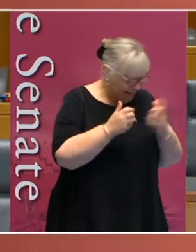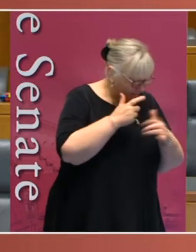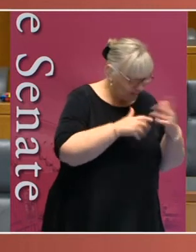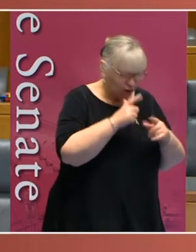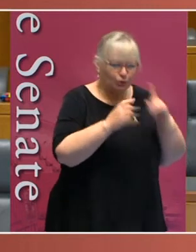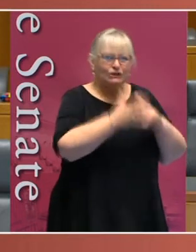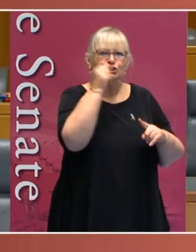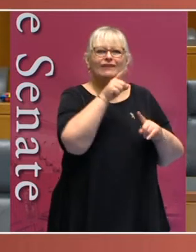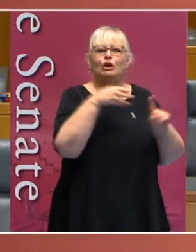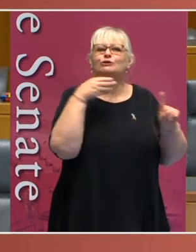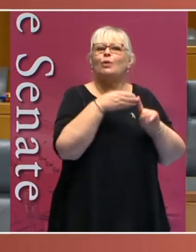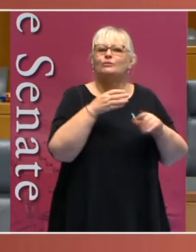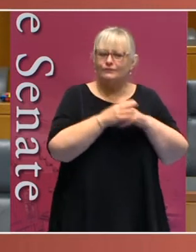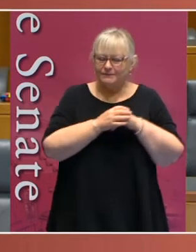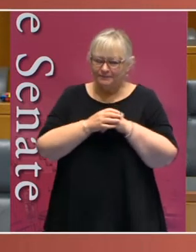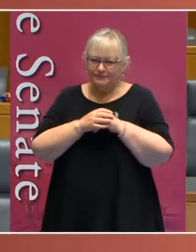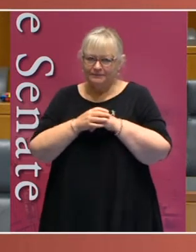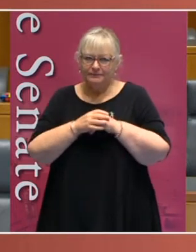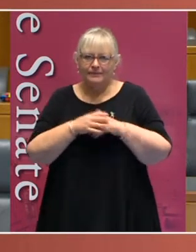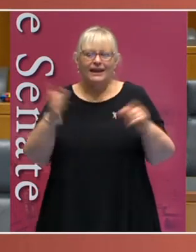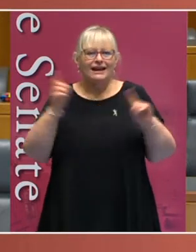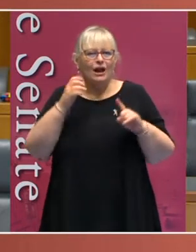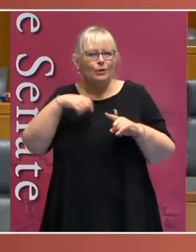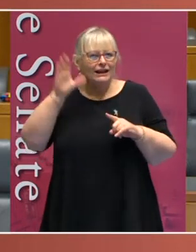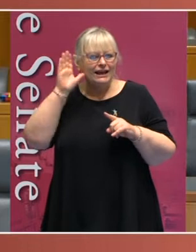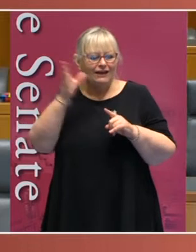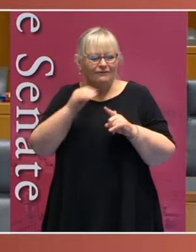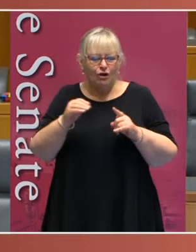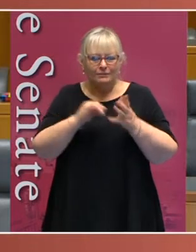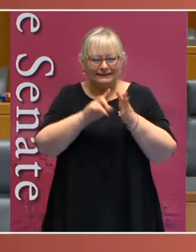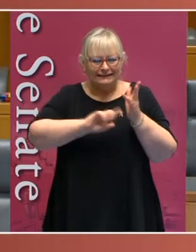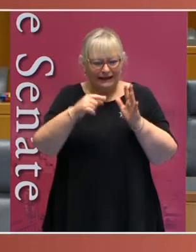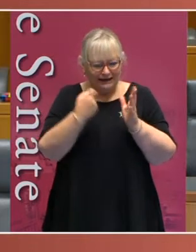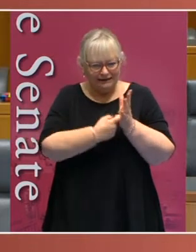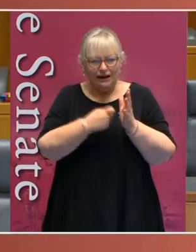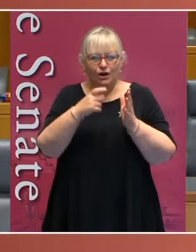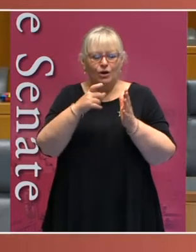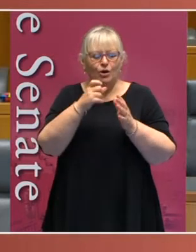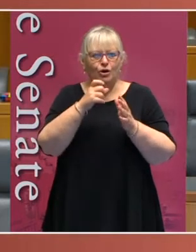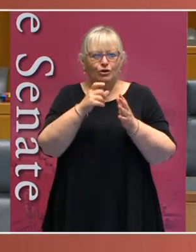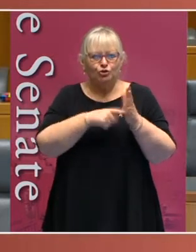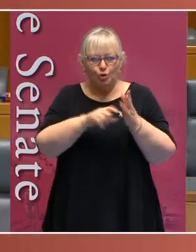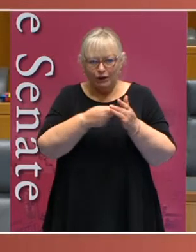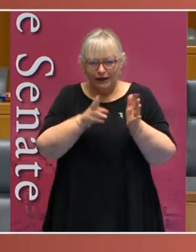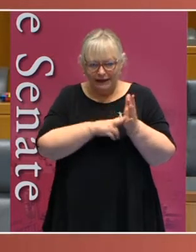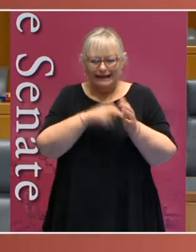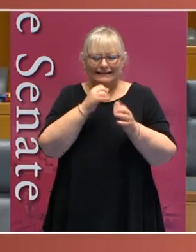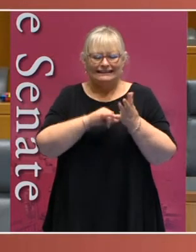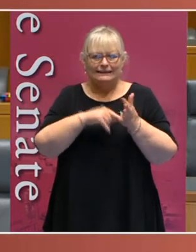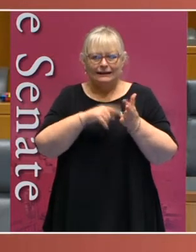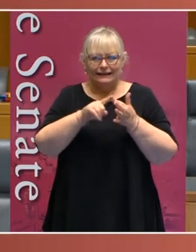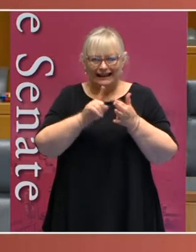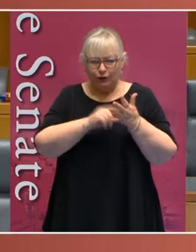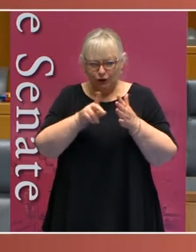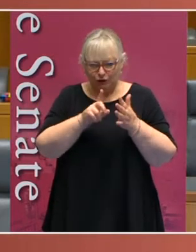goals of the strategy. We'll now hear from Senator Jordan Steele-John as he reflects on the importance of the